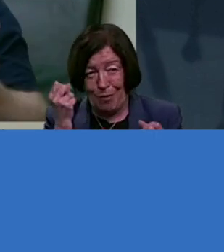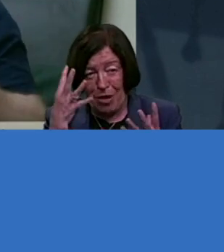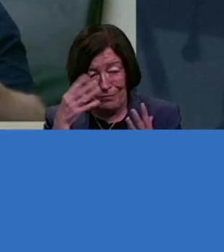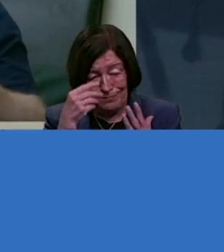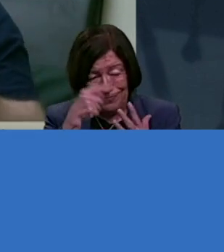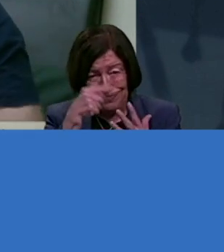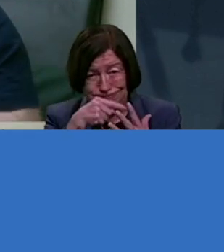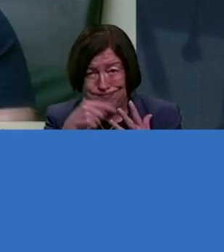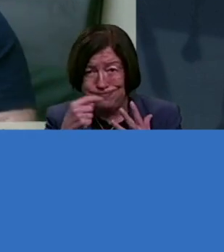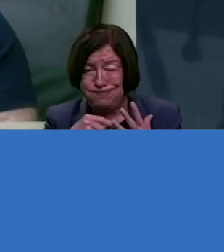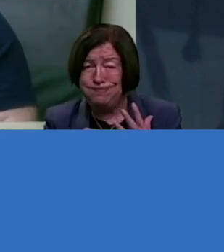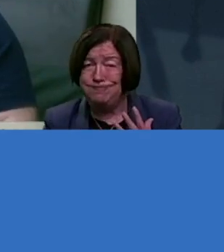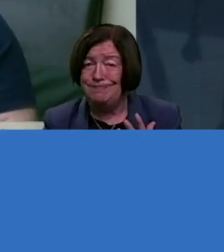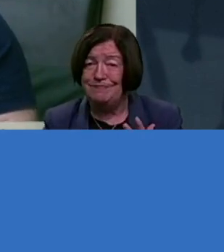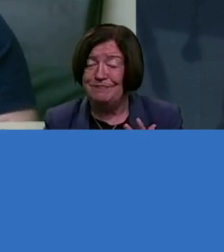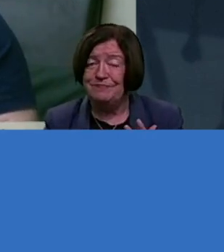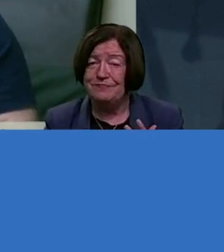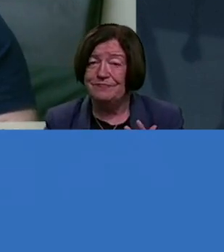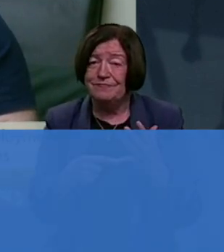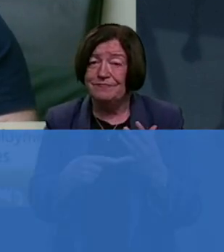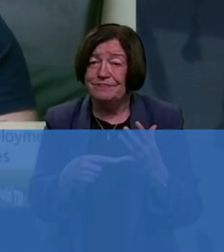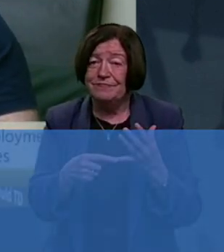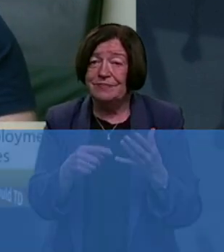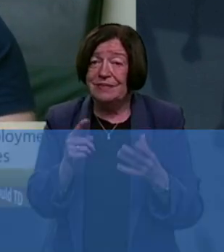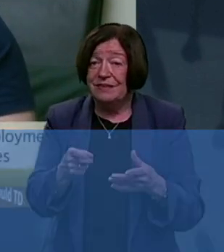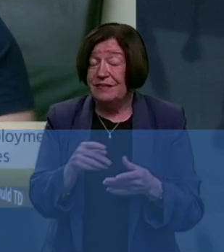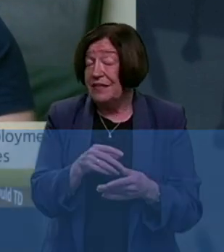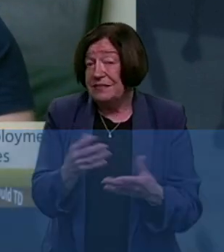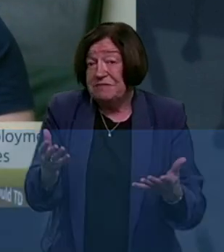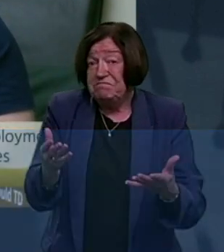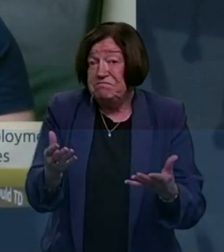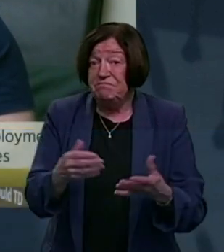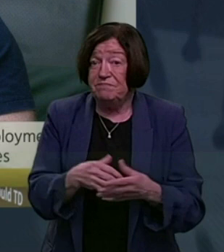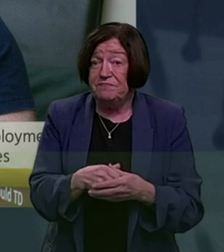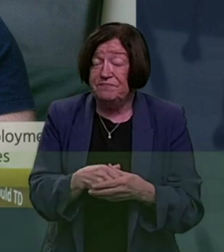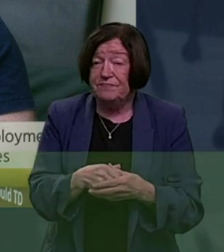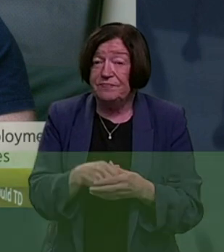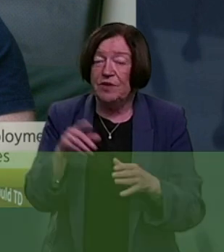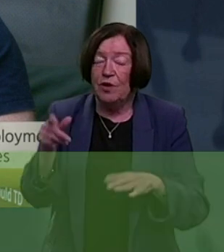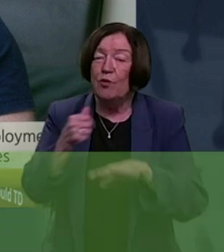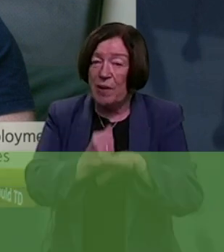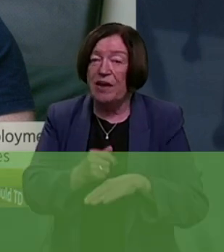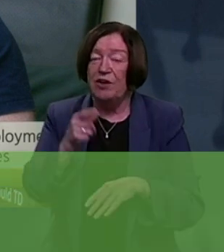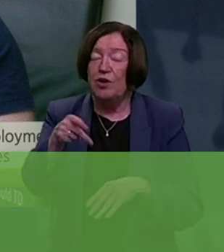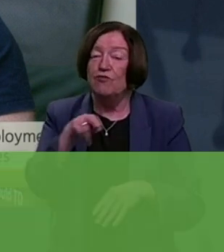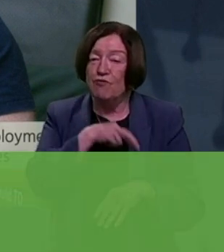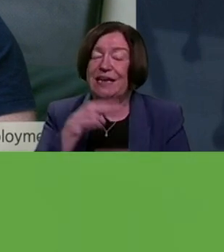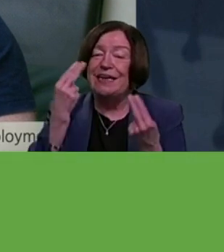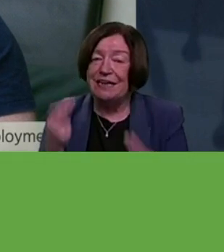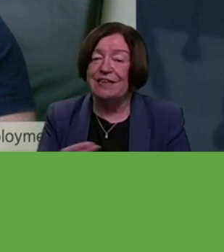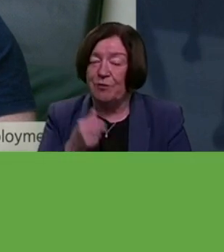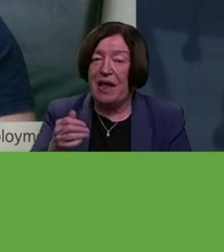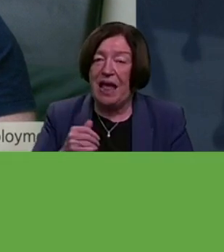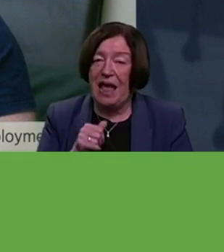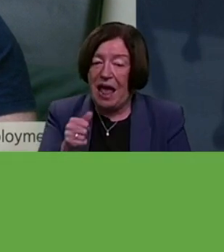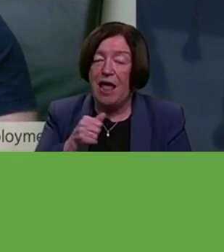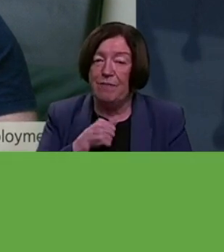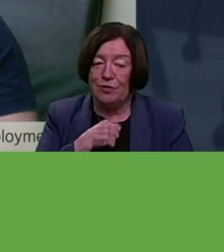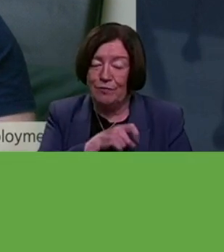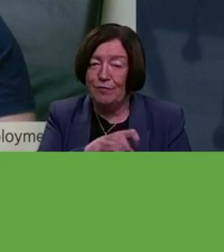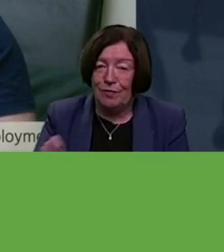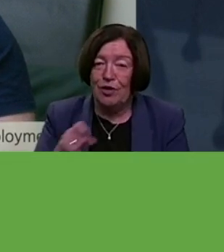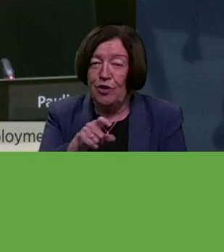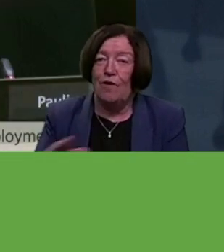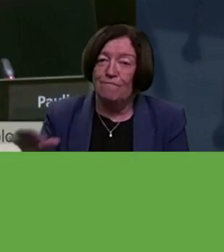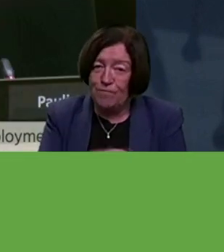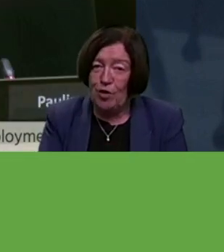yeah, it's obvious that you really would need to be able to maintain your